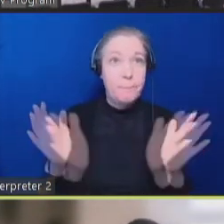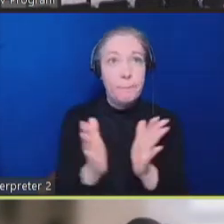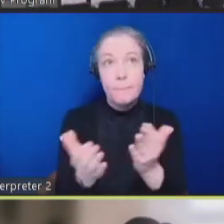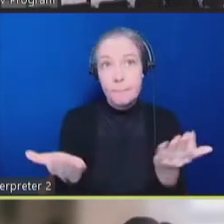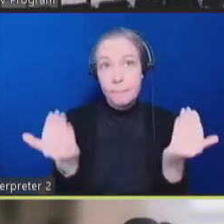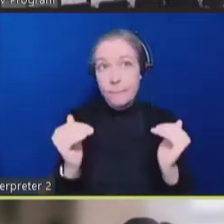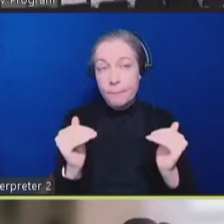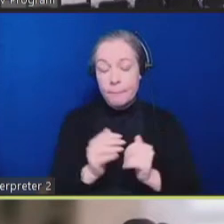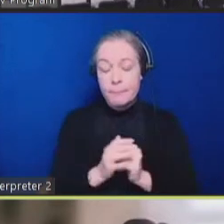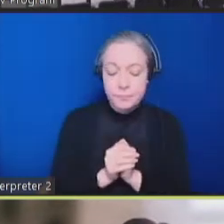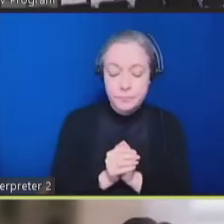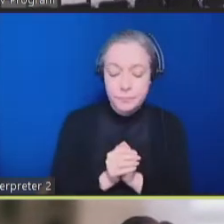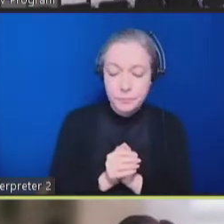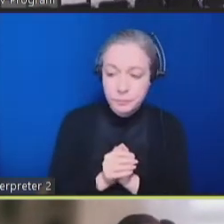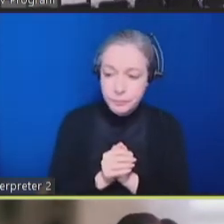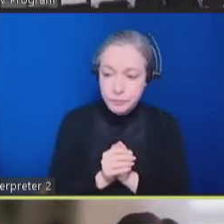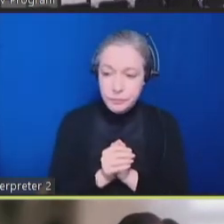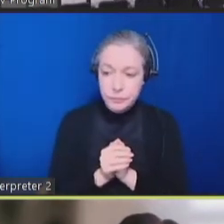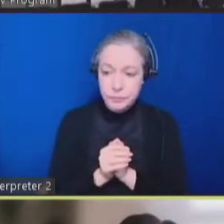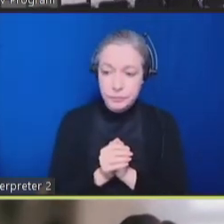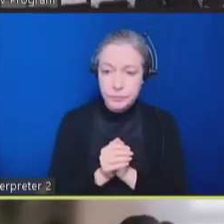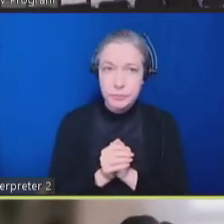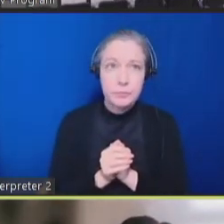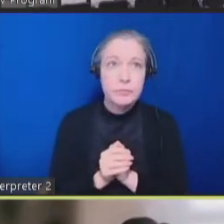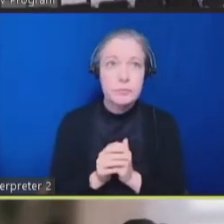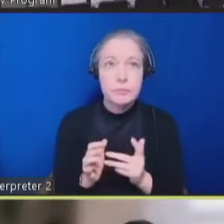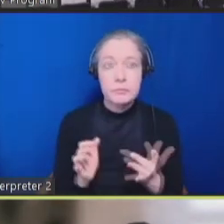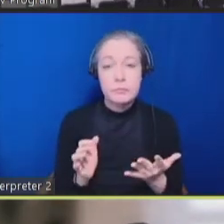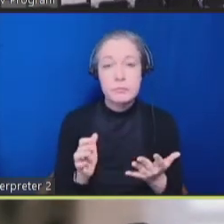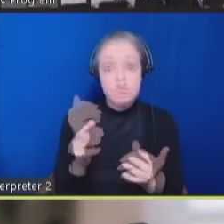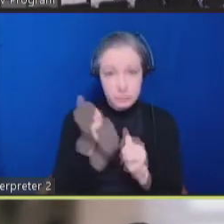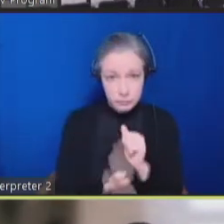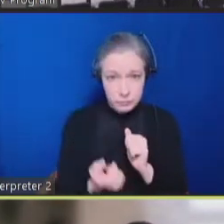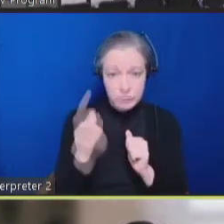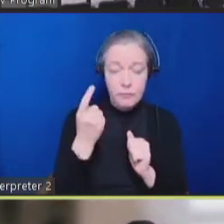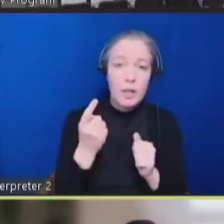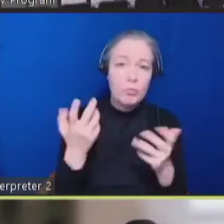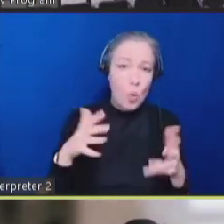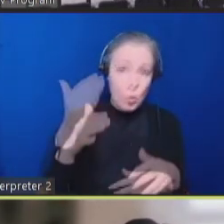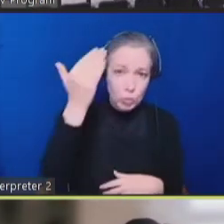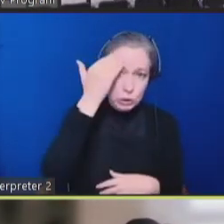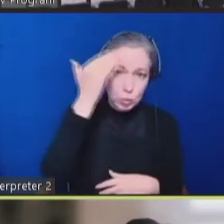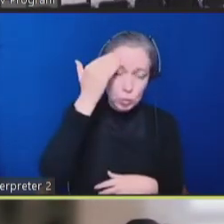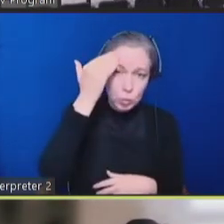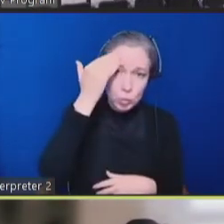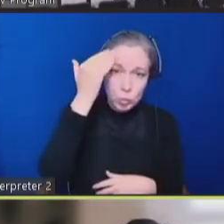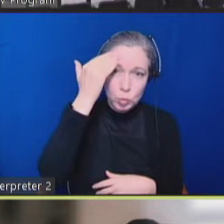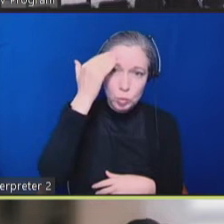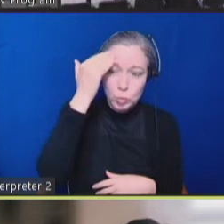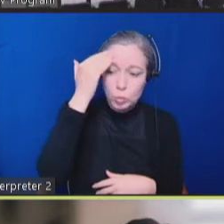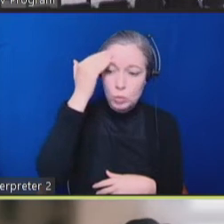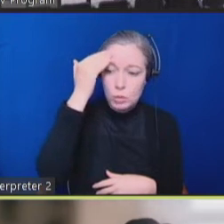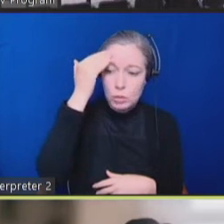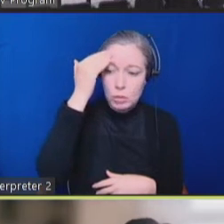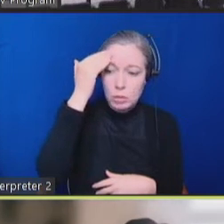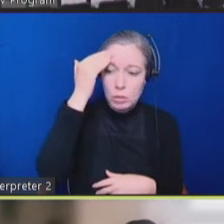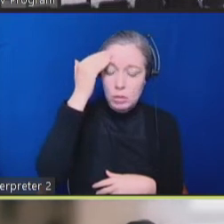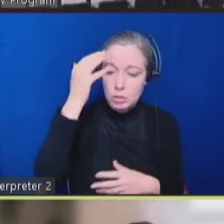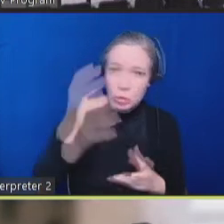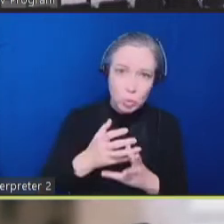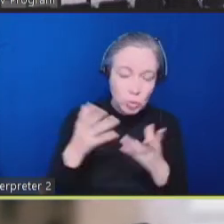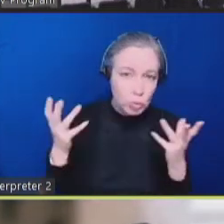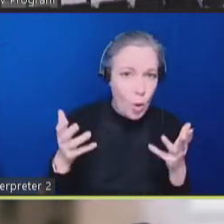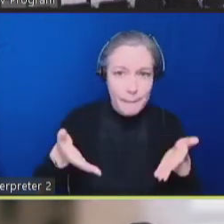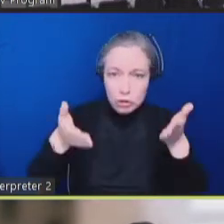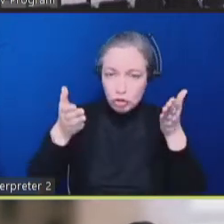So, as everybody is well aware, much attention went to